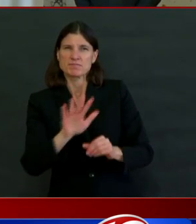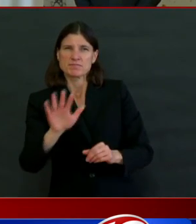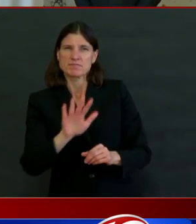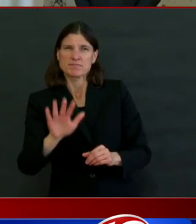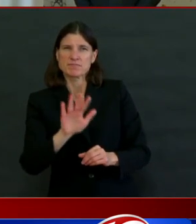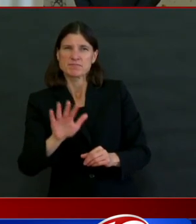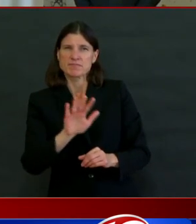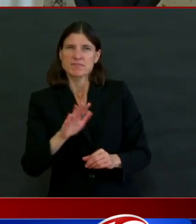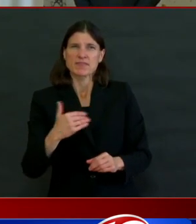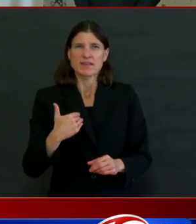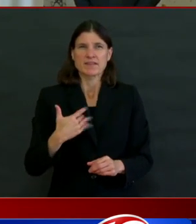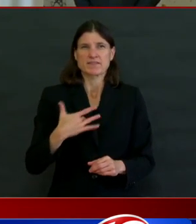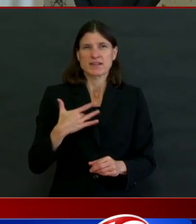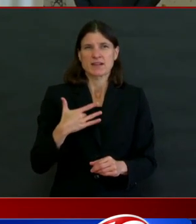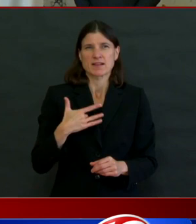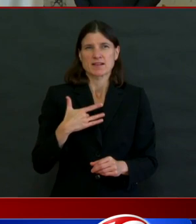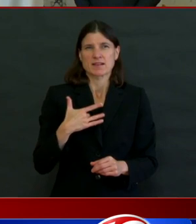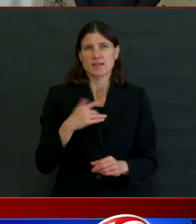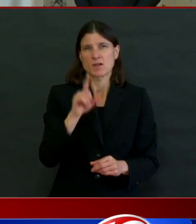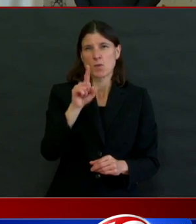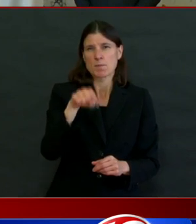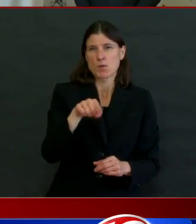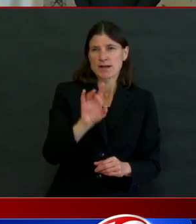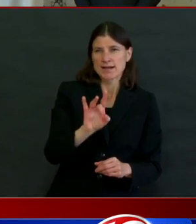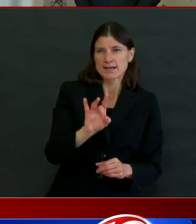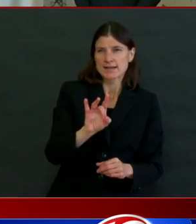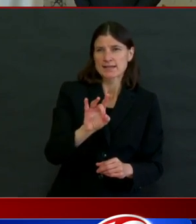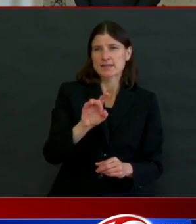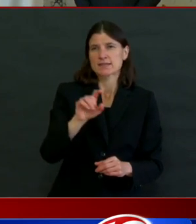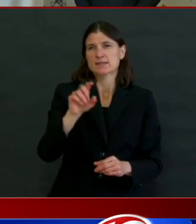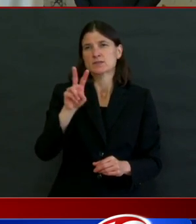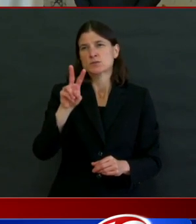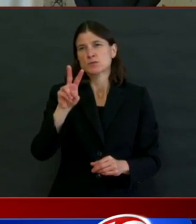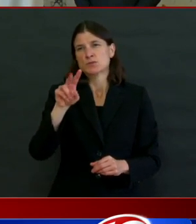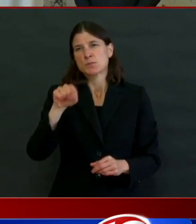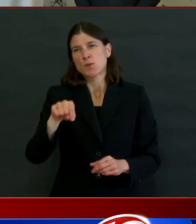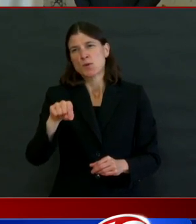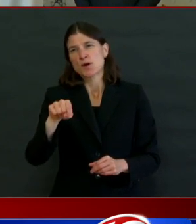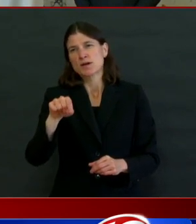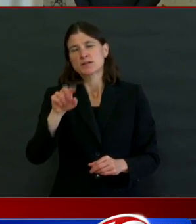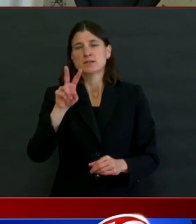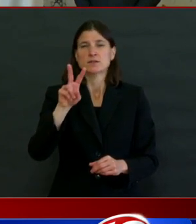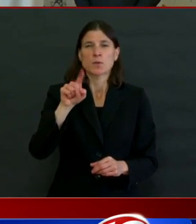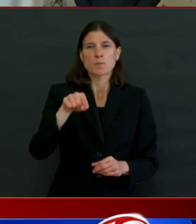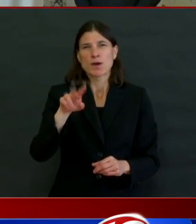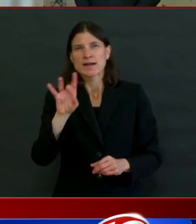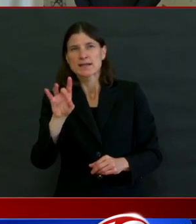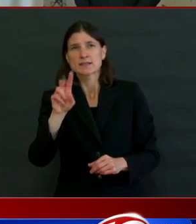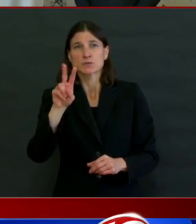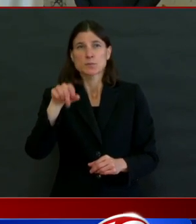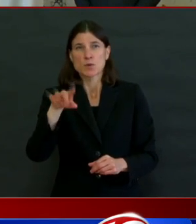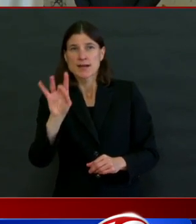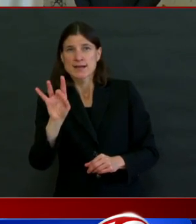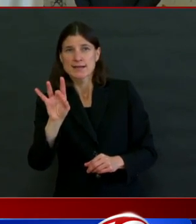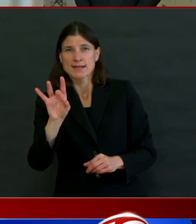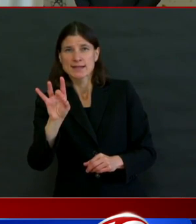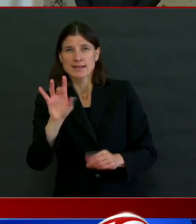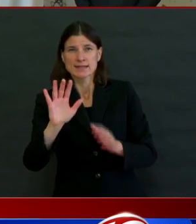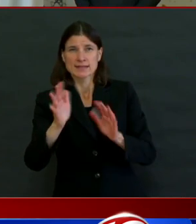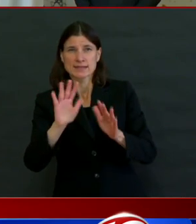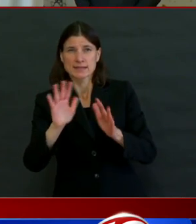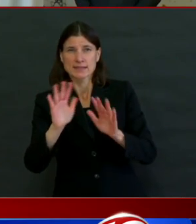.8, maybe two. We are trying, but a week ago we were three plus.